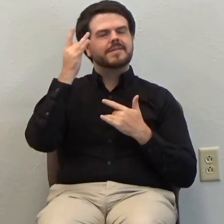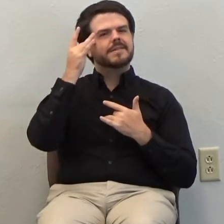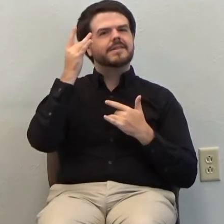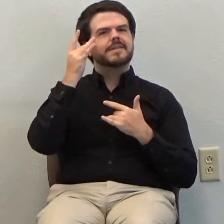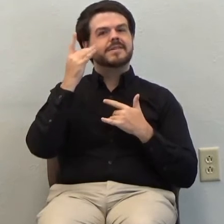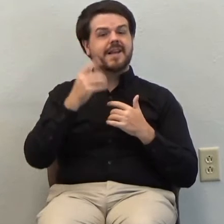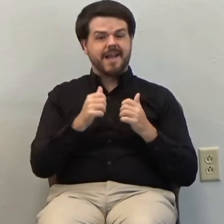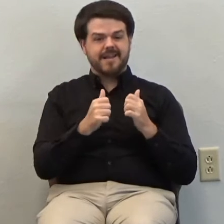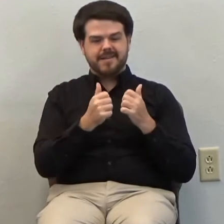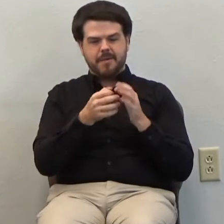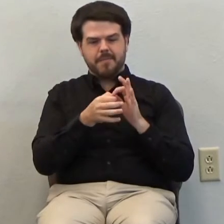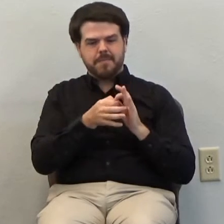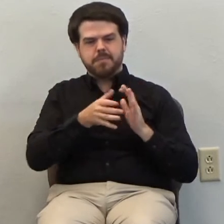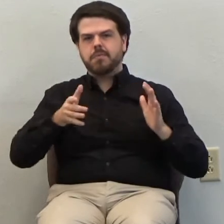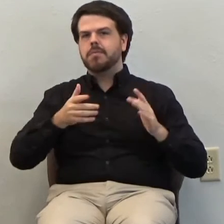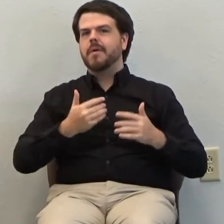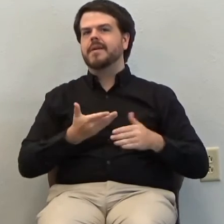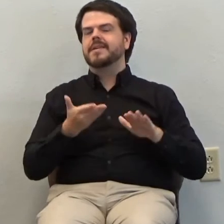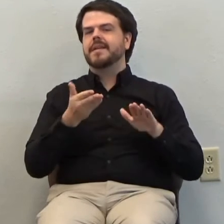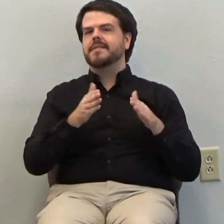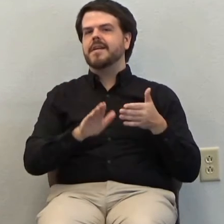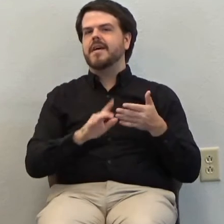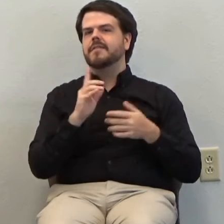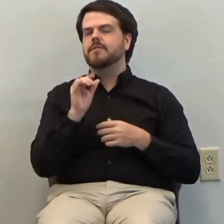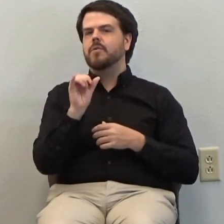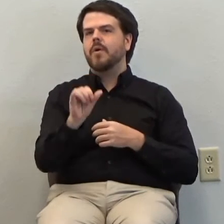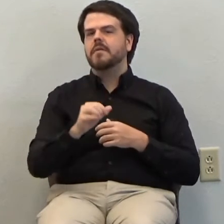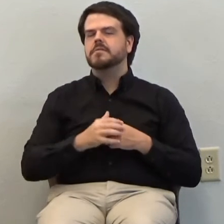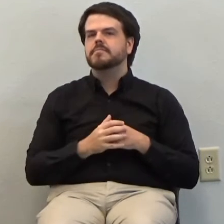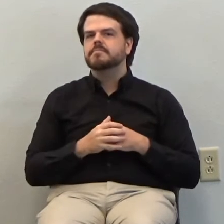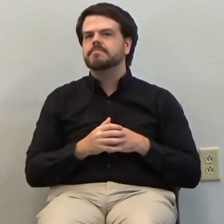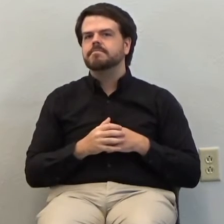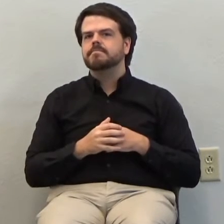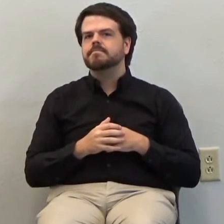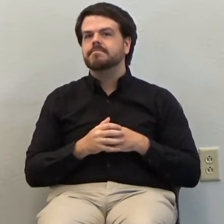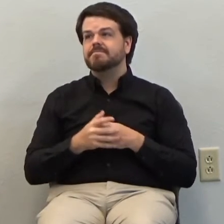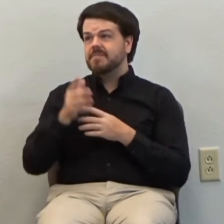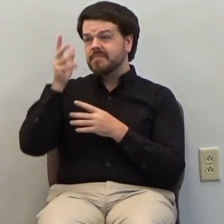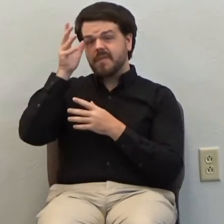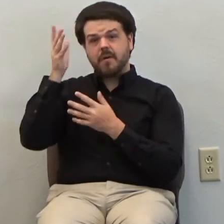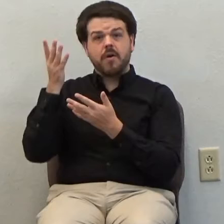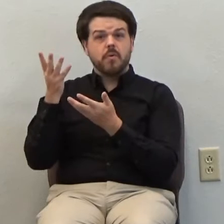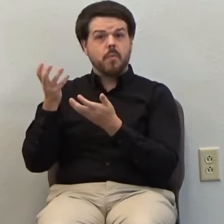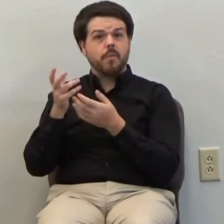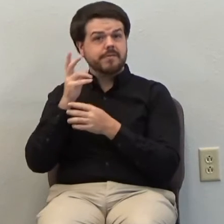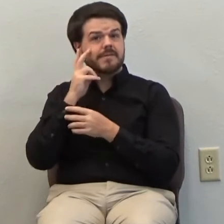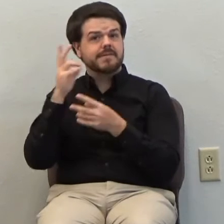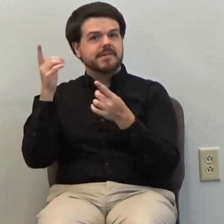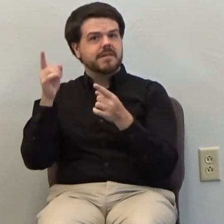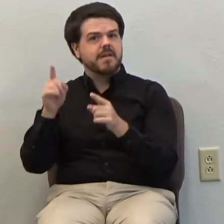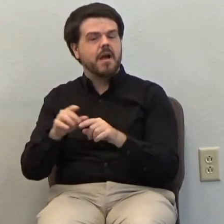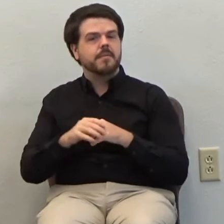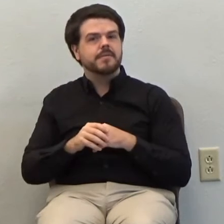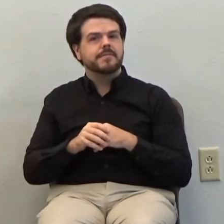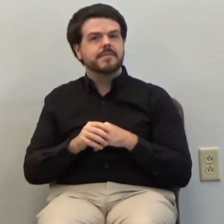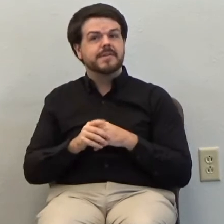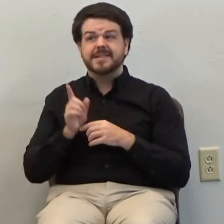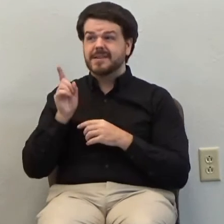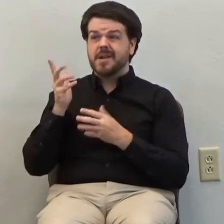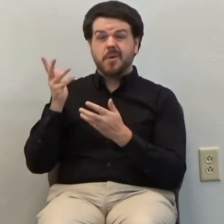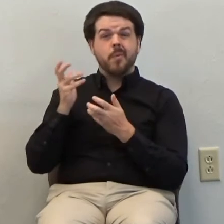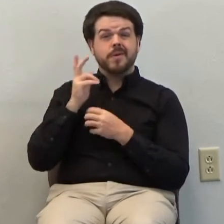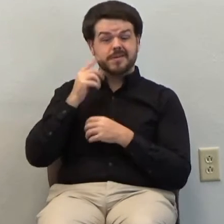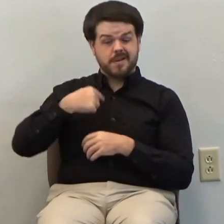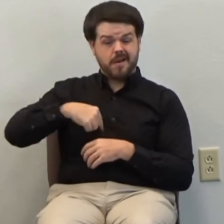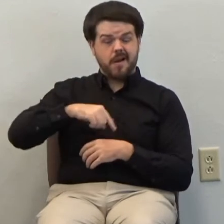forever. The Father wants us to see this. He wants us to see His Son's